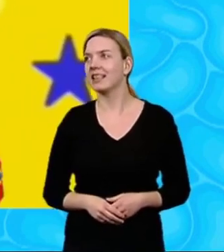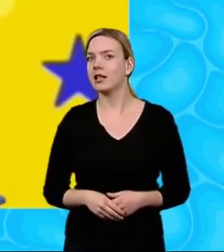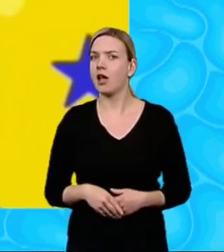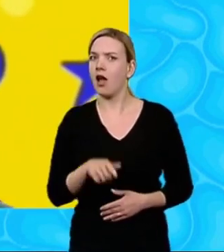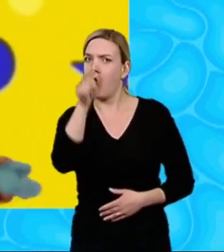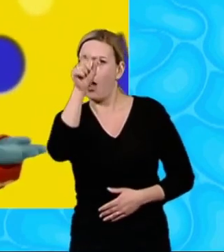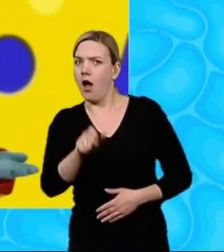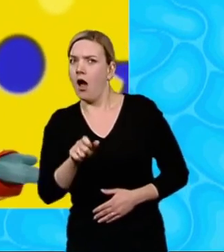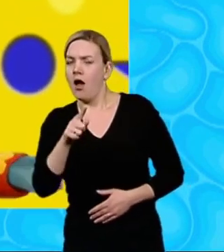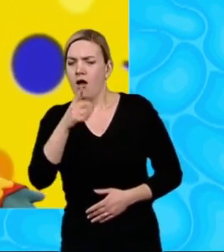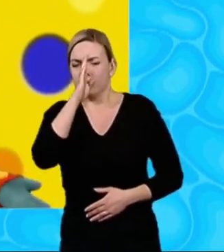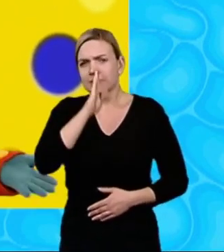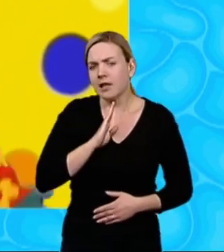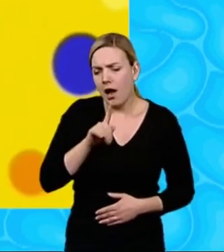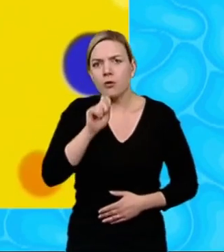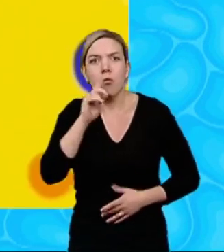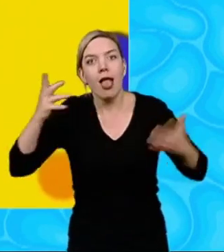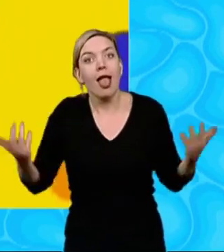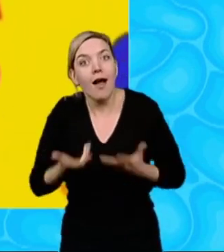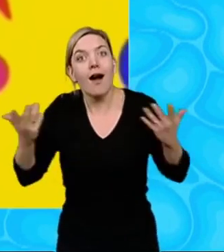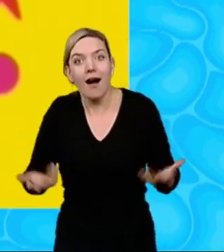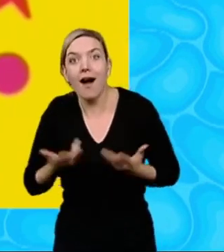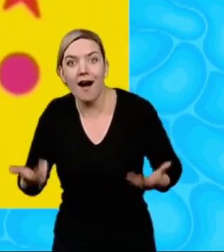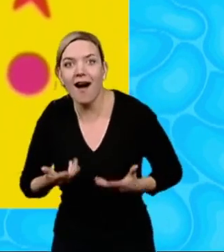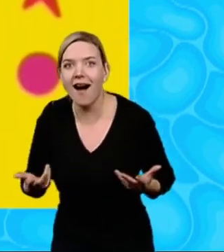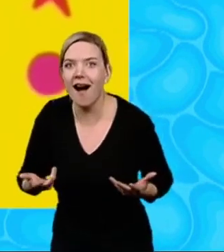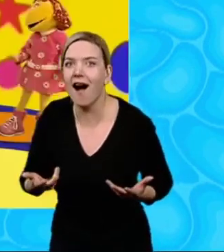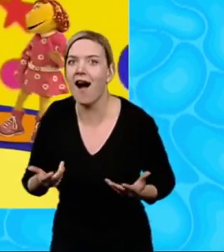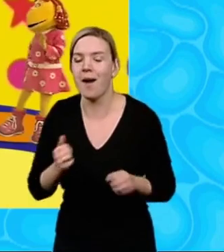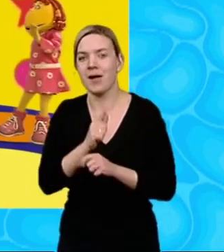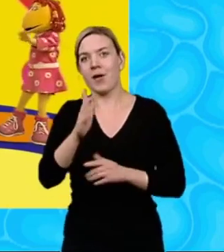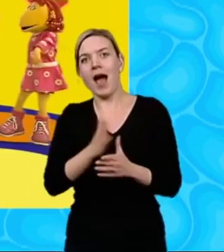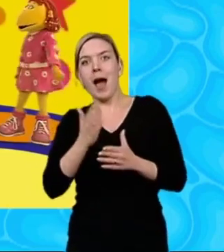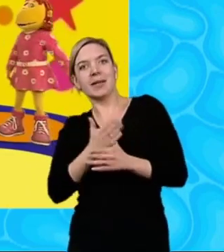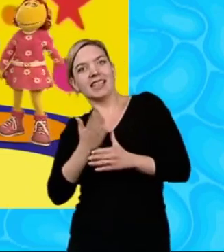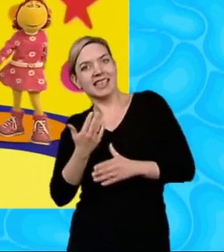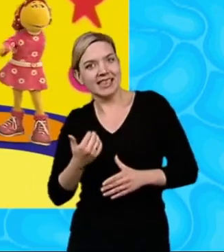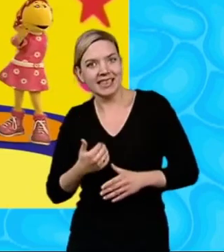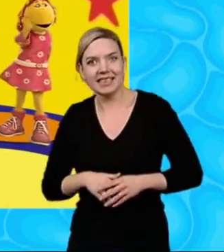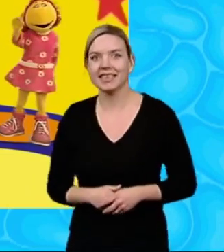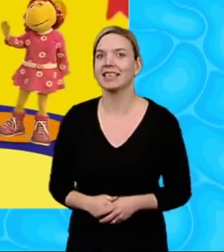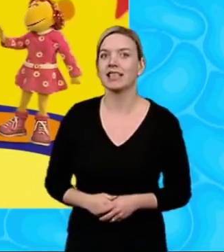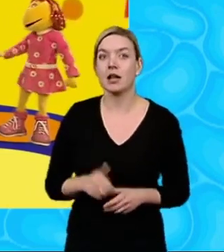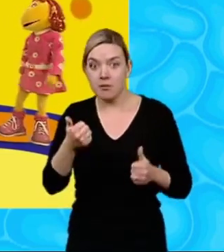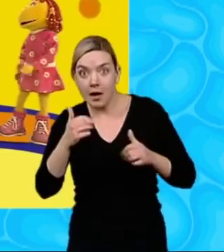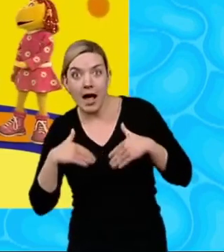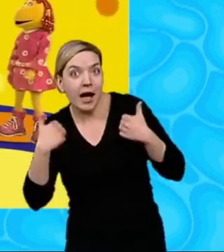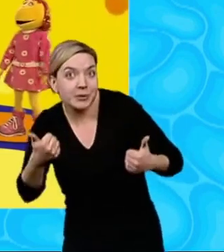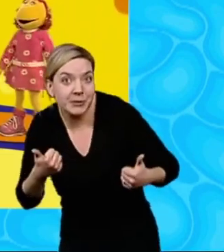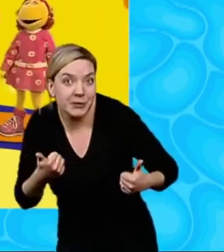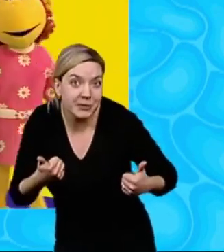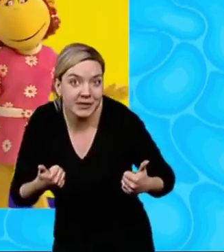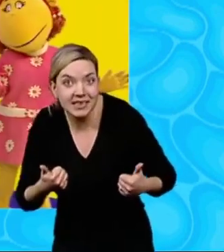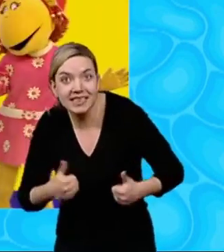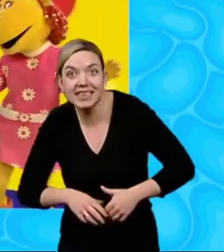always cheer you up when you are feeling blue. Hello there! Hello! How do you do?